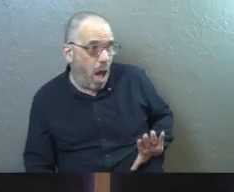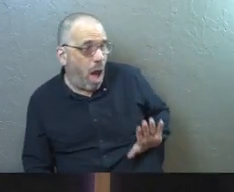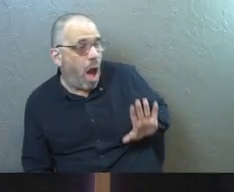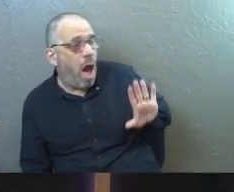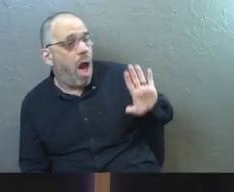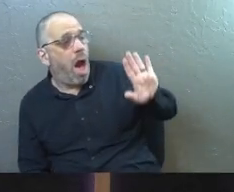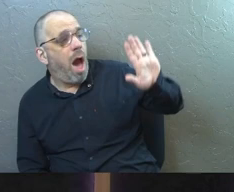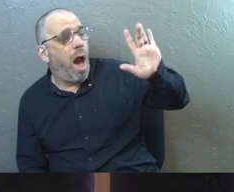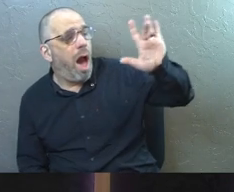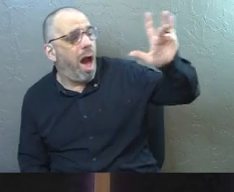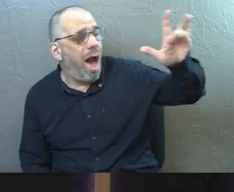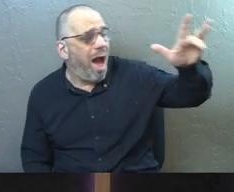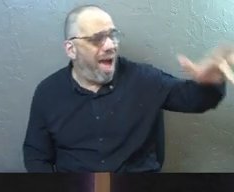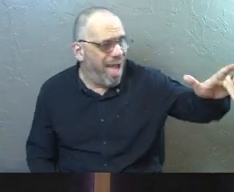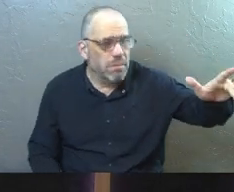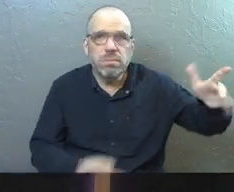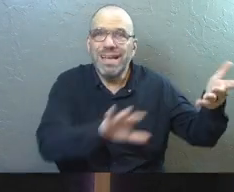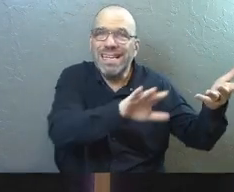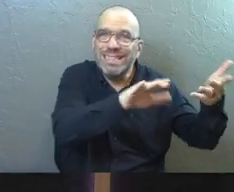out to touch the ark and dies.